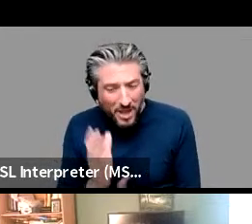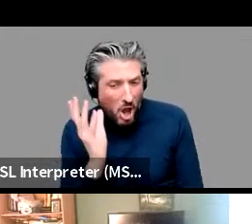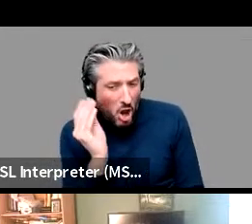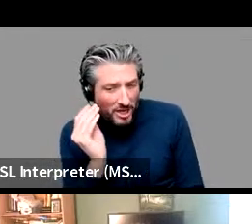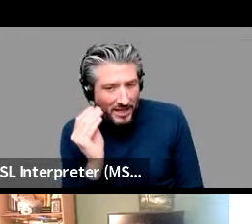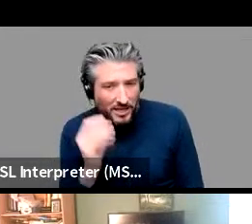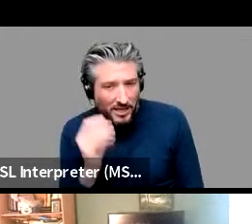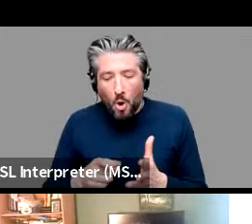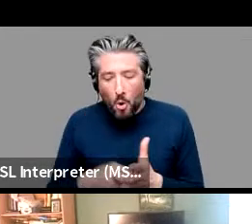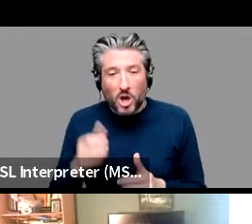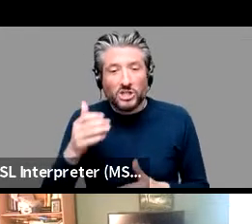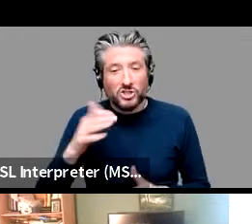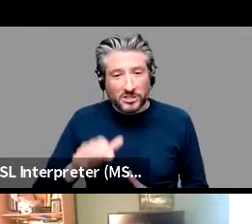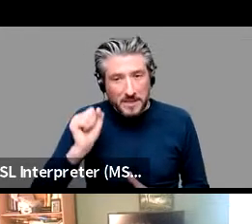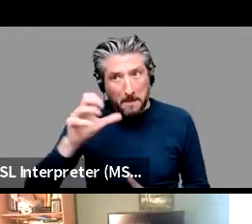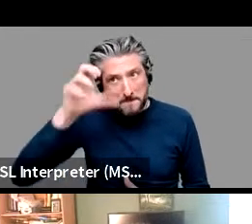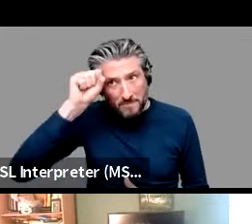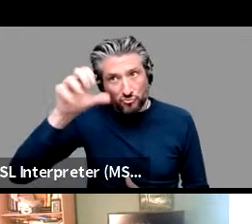memorization